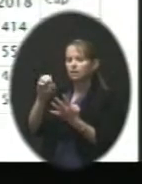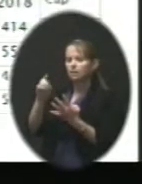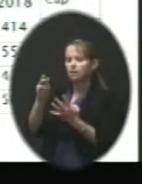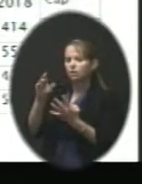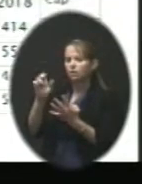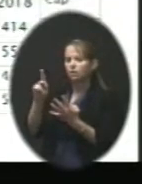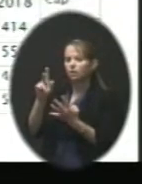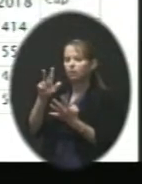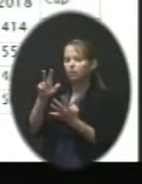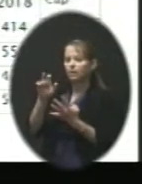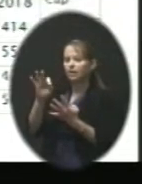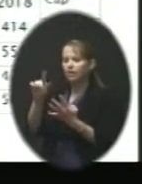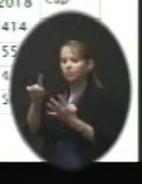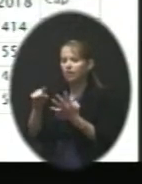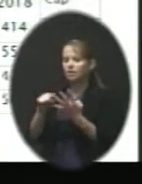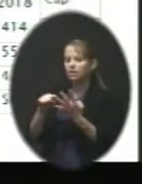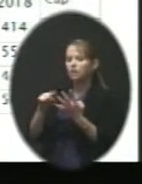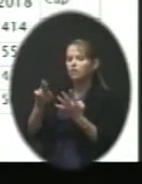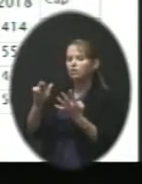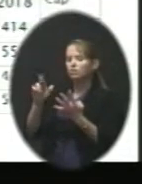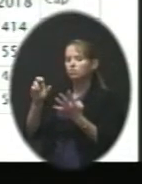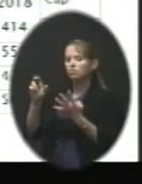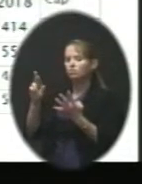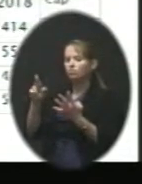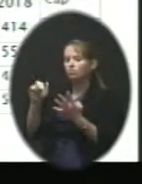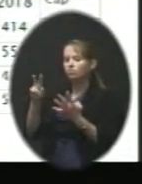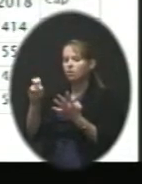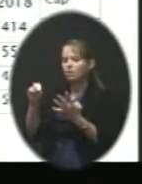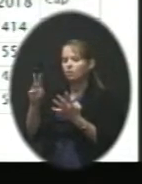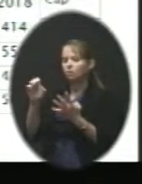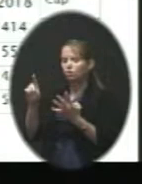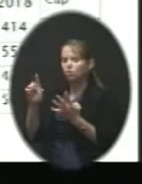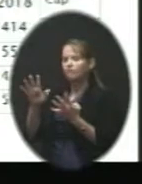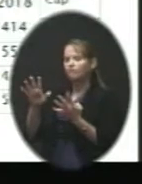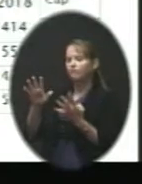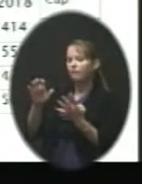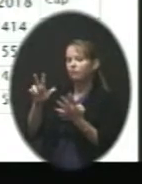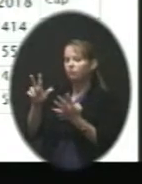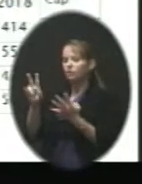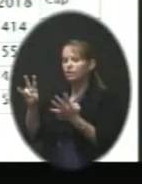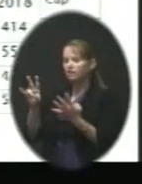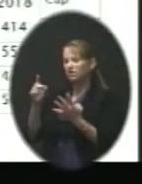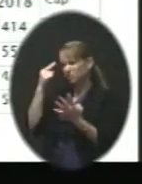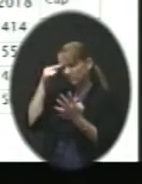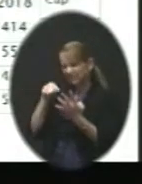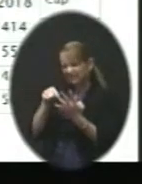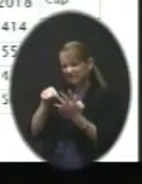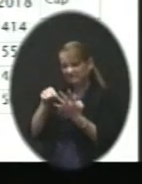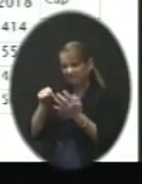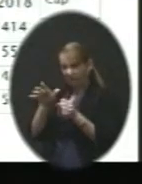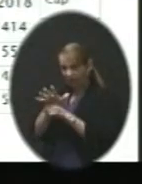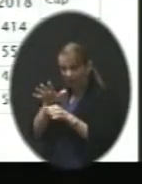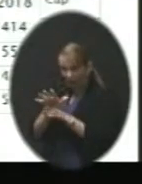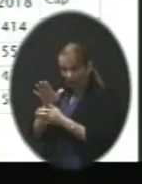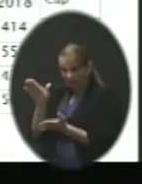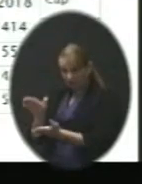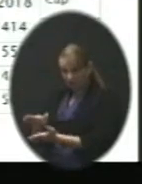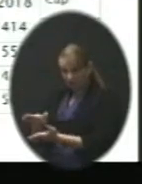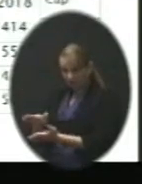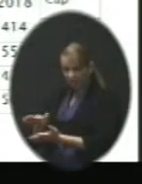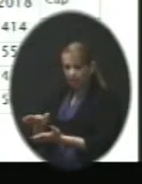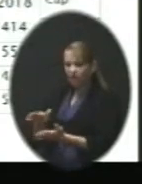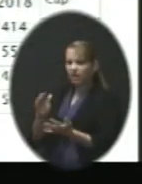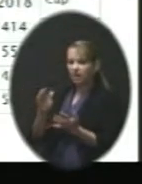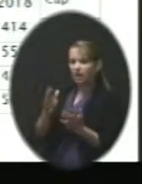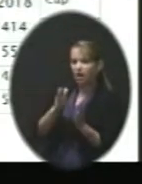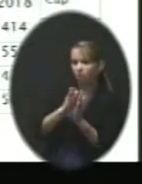Okay. So we started to look and say, is that enough relief at Ravenwood? Okay. And as we look all the way out, now go out to